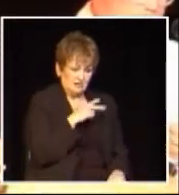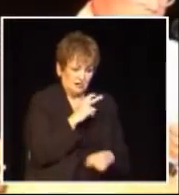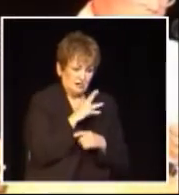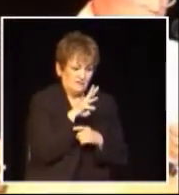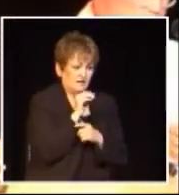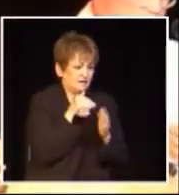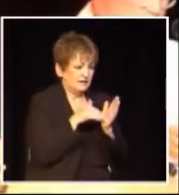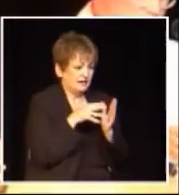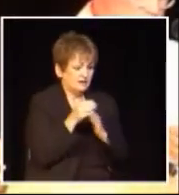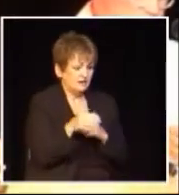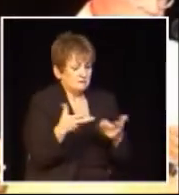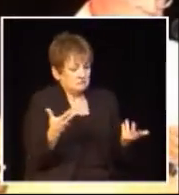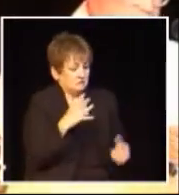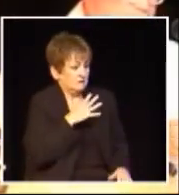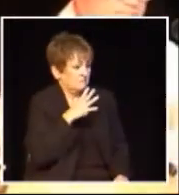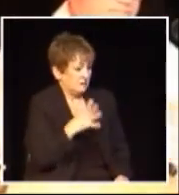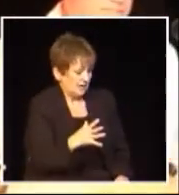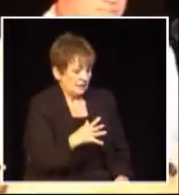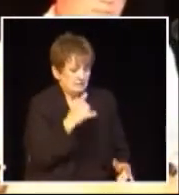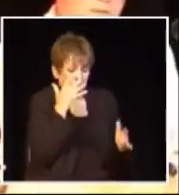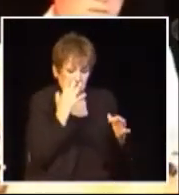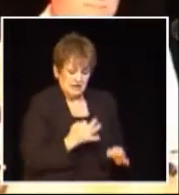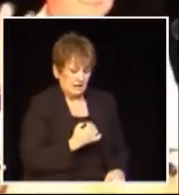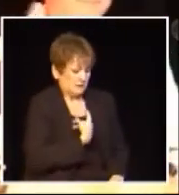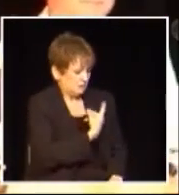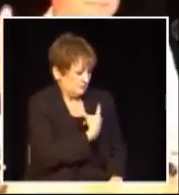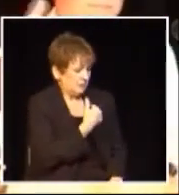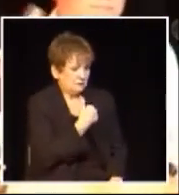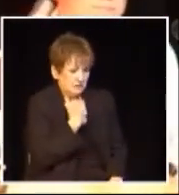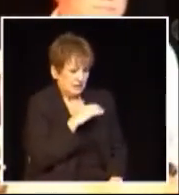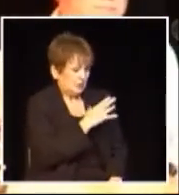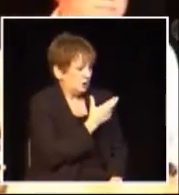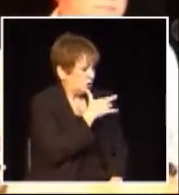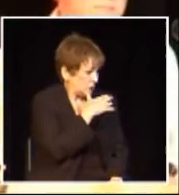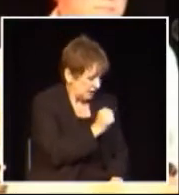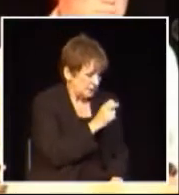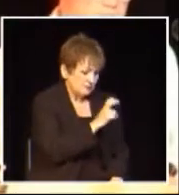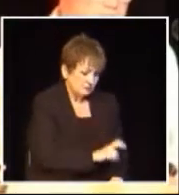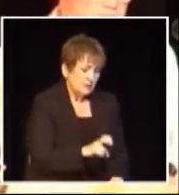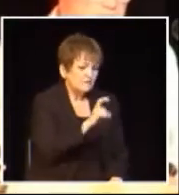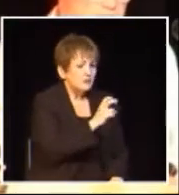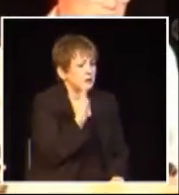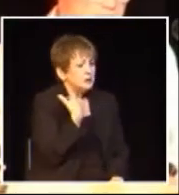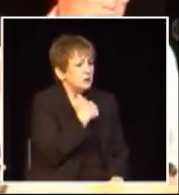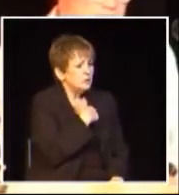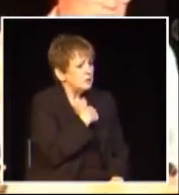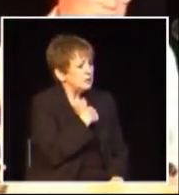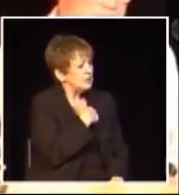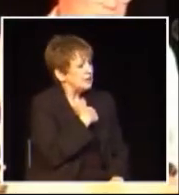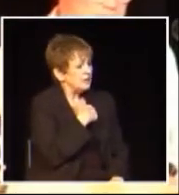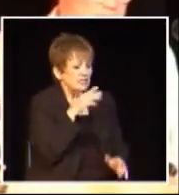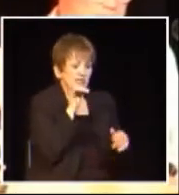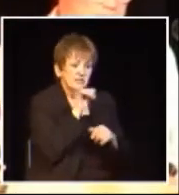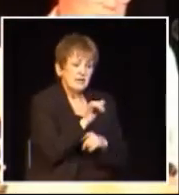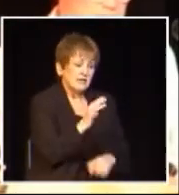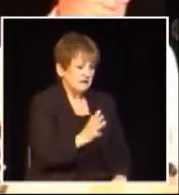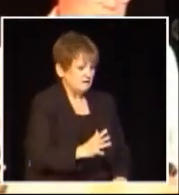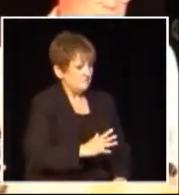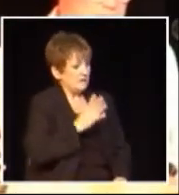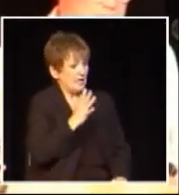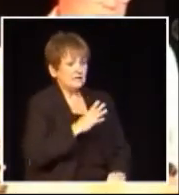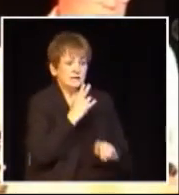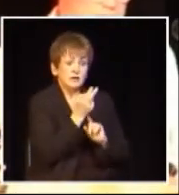$250,000 so Chris and I have started by traveling the province and we stay at the more